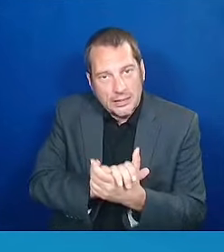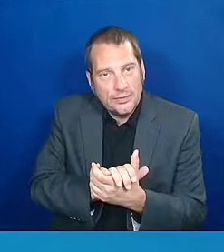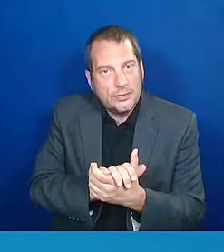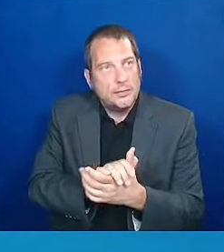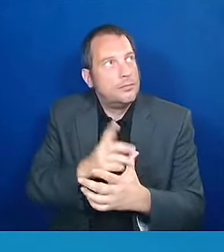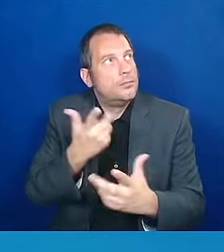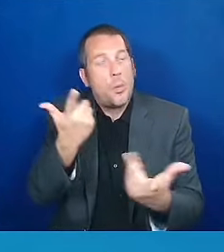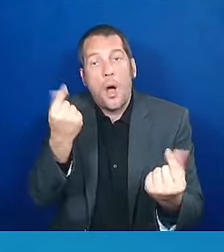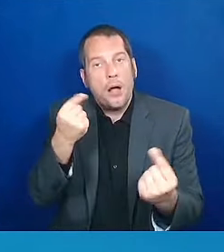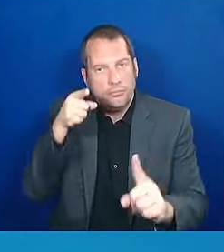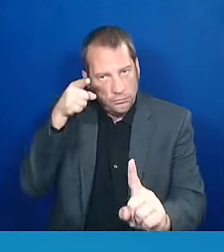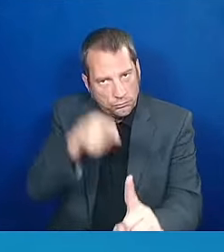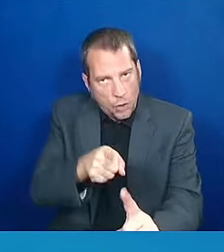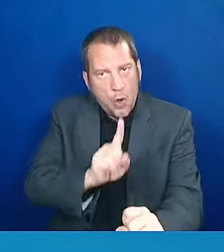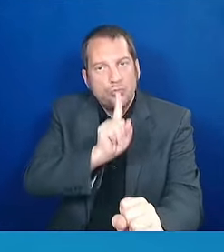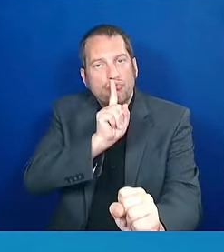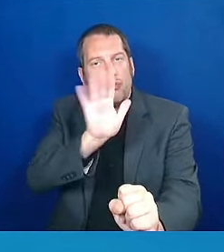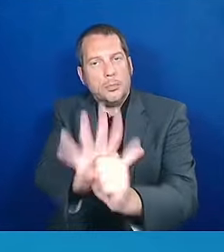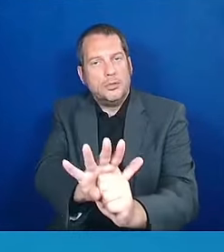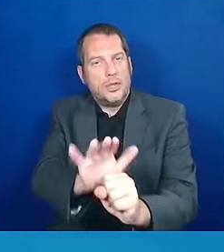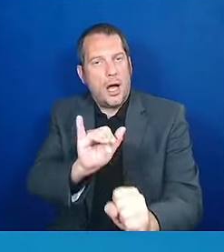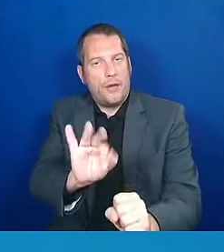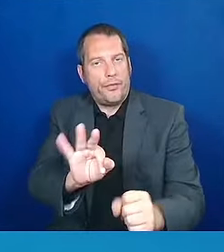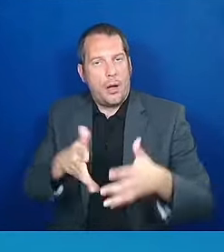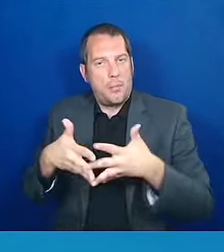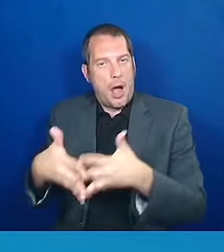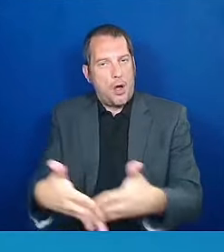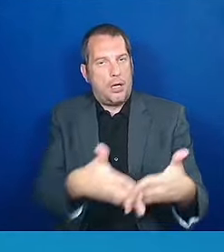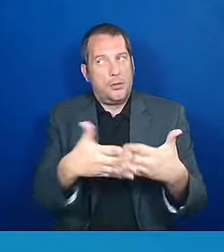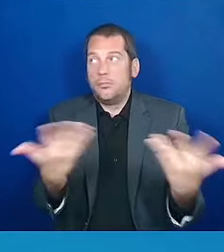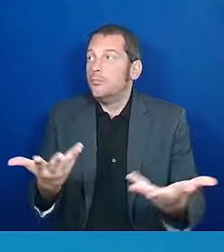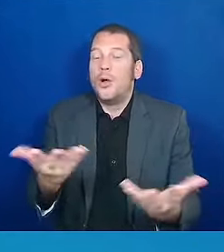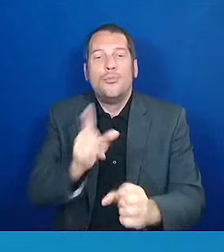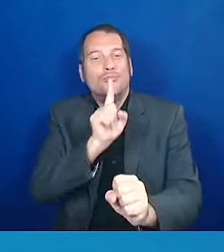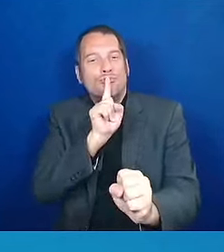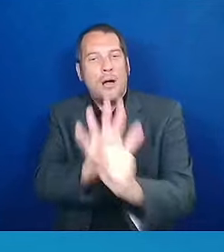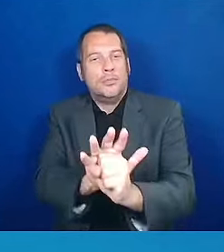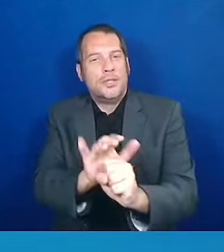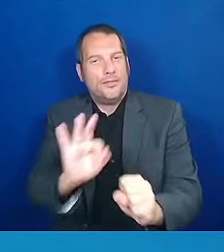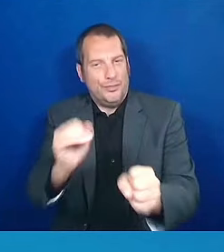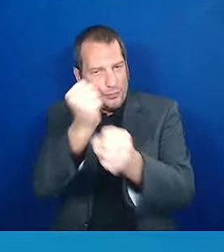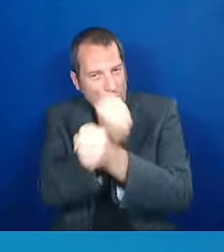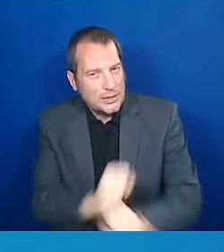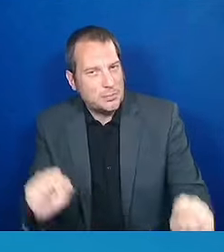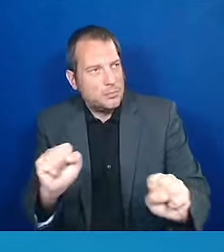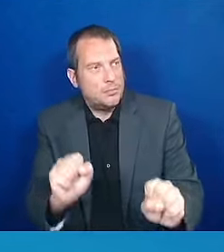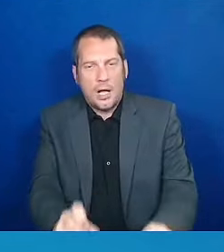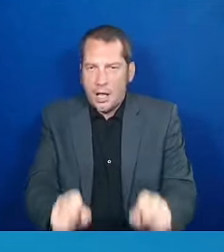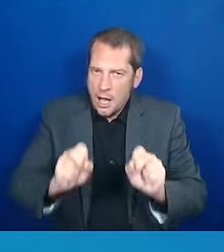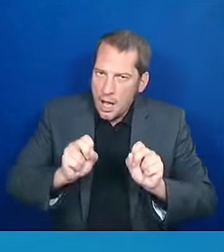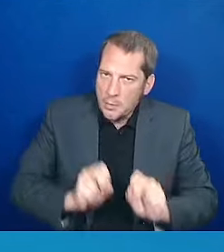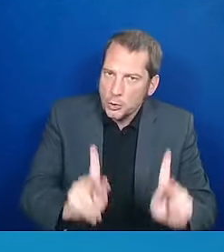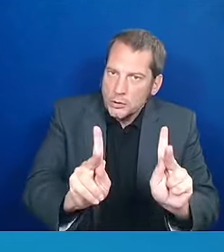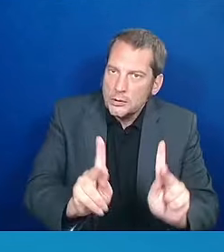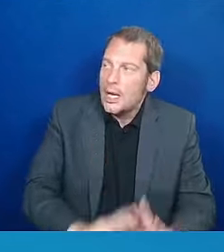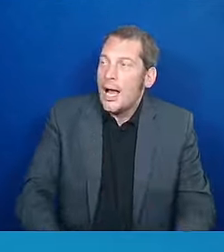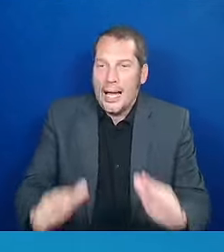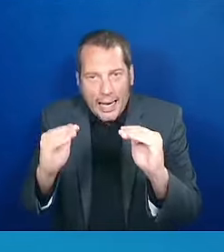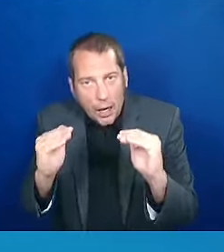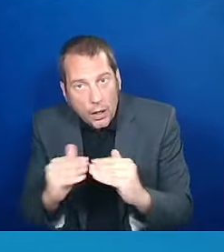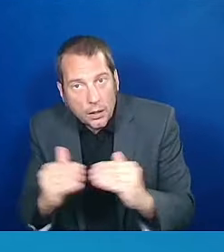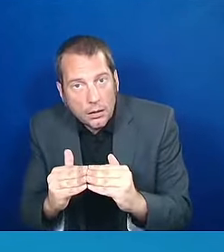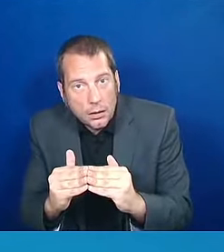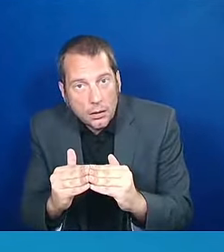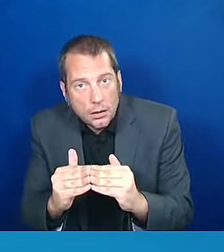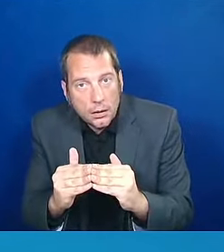a promise of freedom, opportunity, and equality, not for some, but